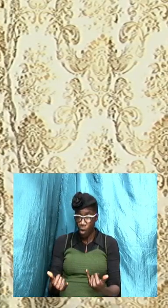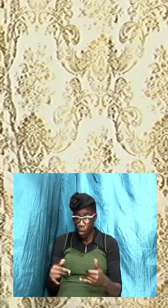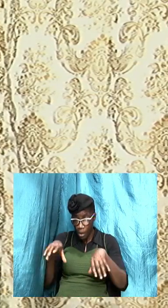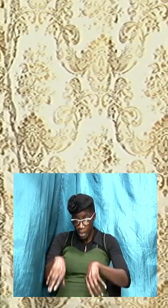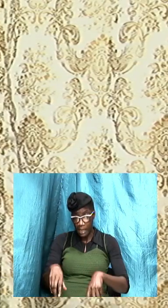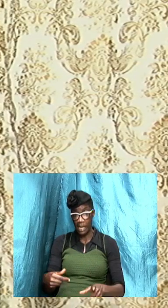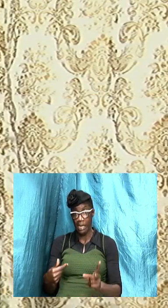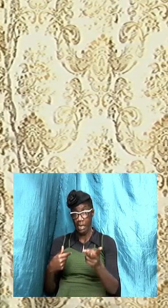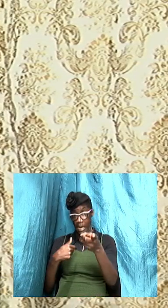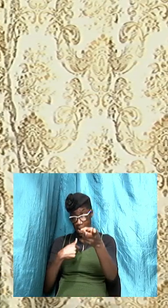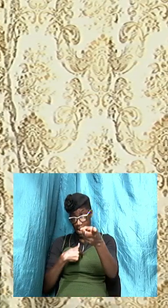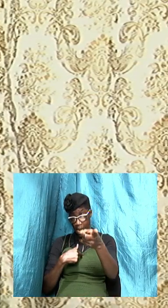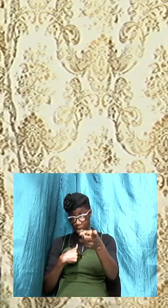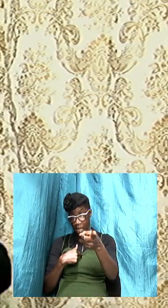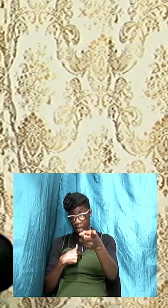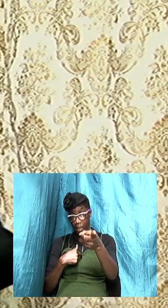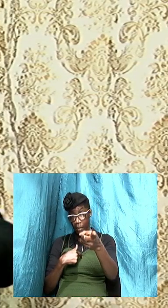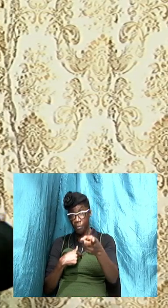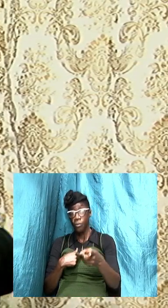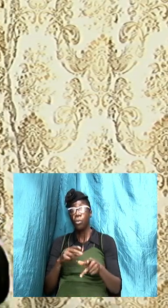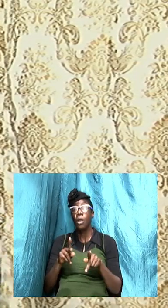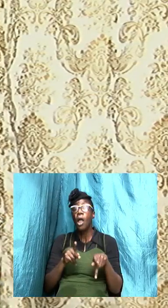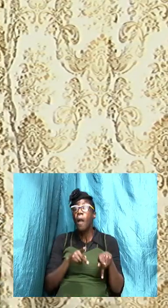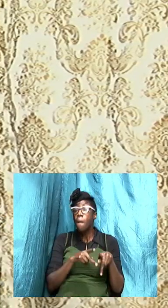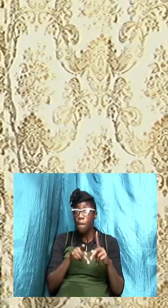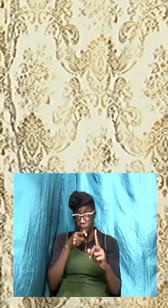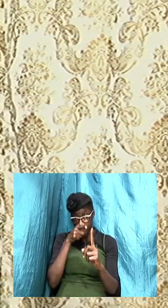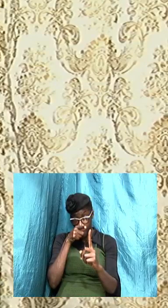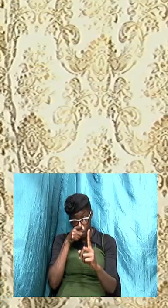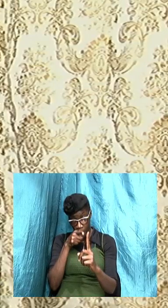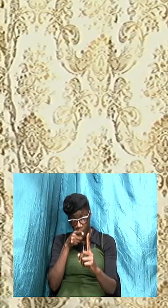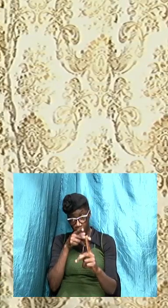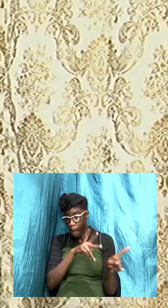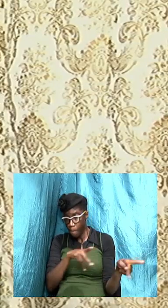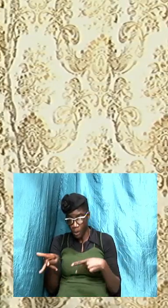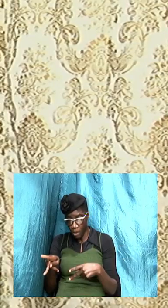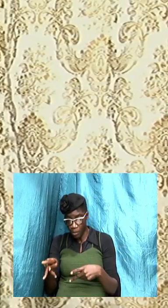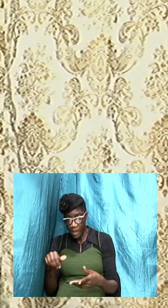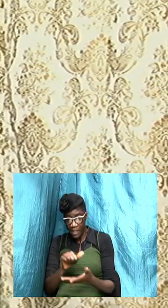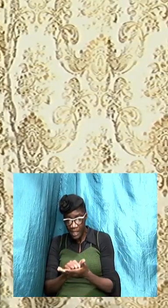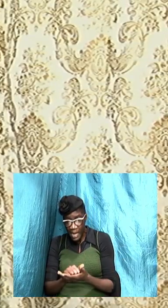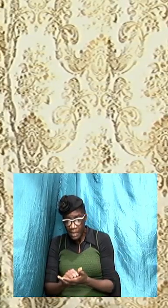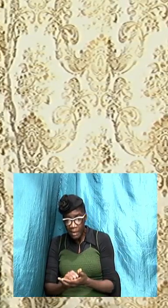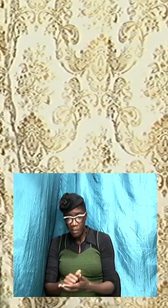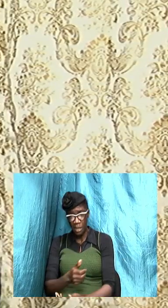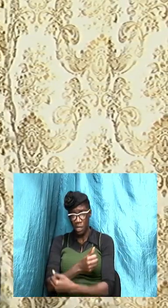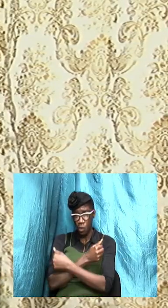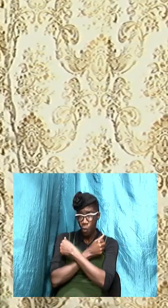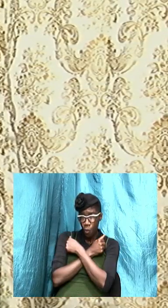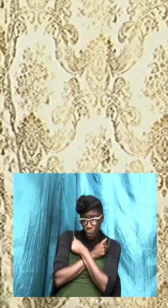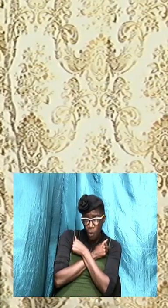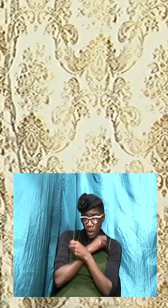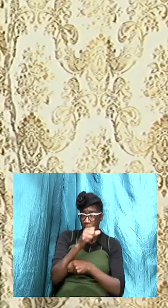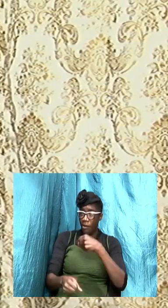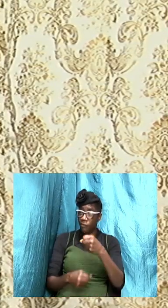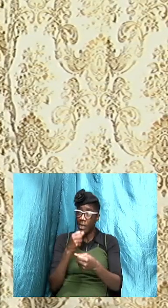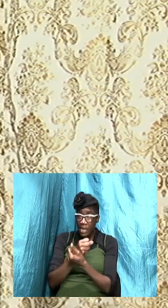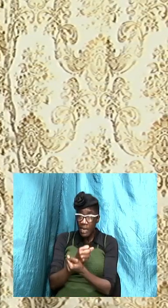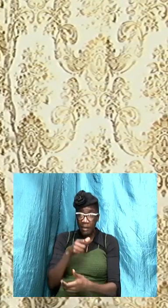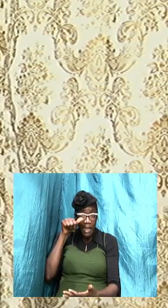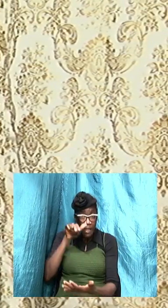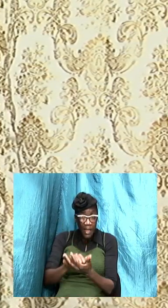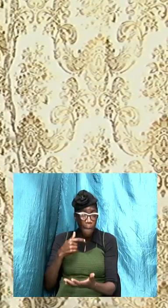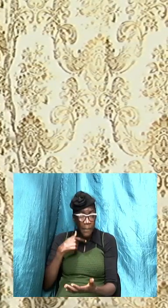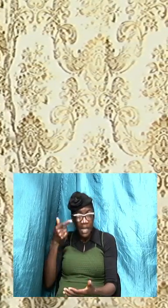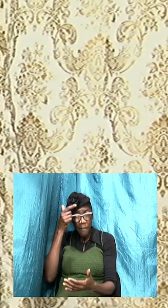which I have embraced for years that which I believe is the